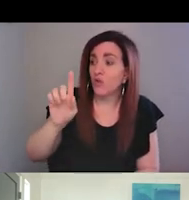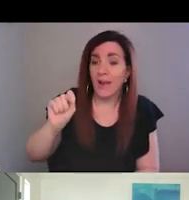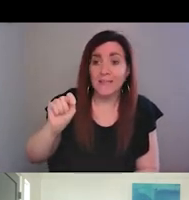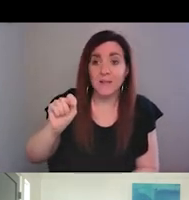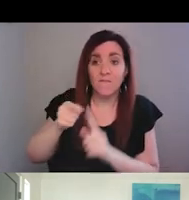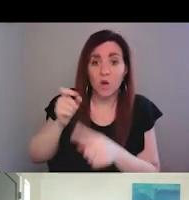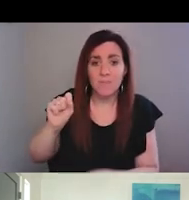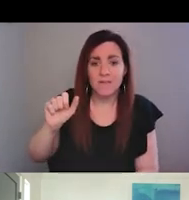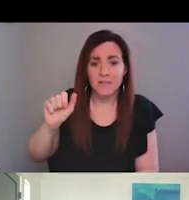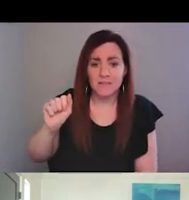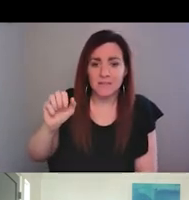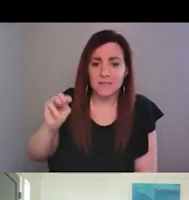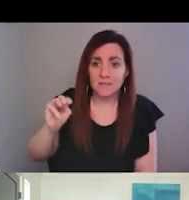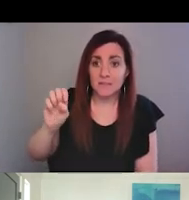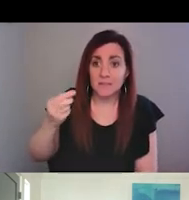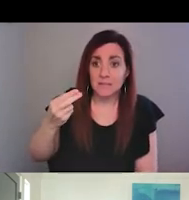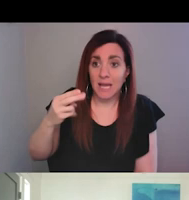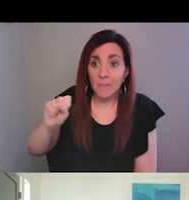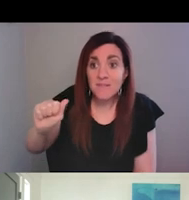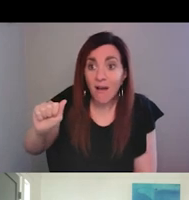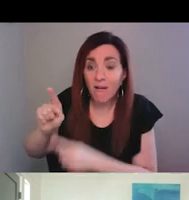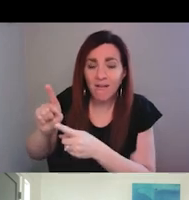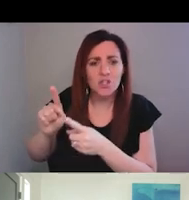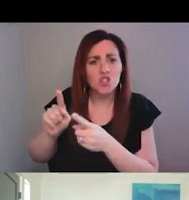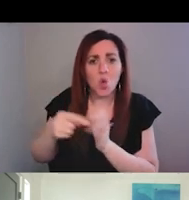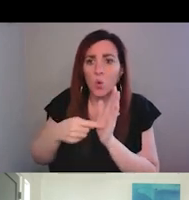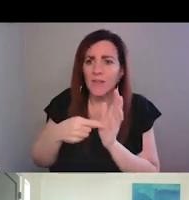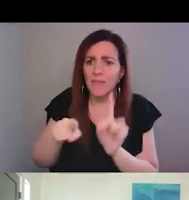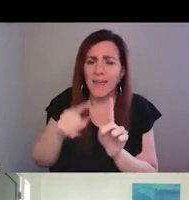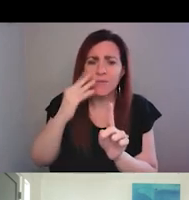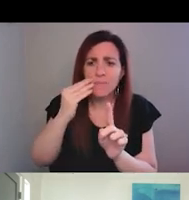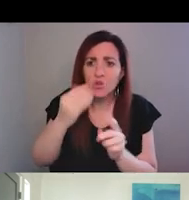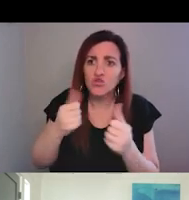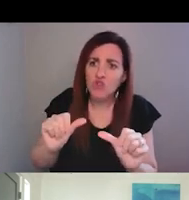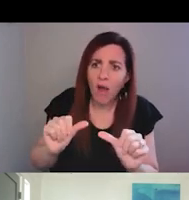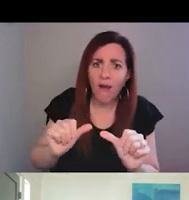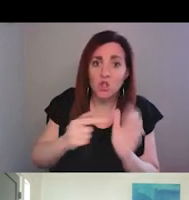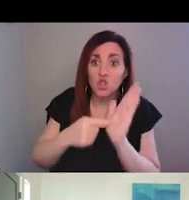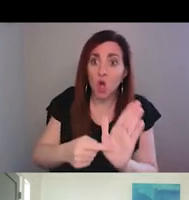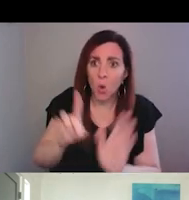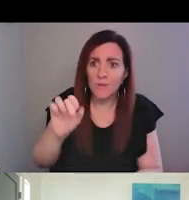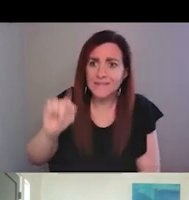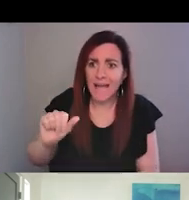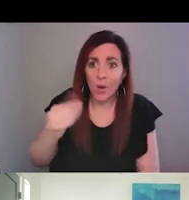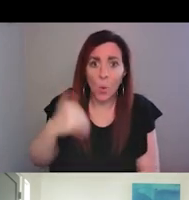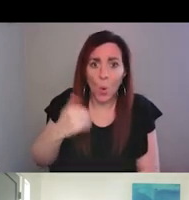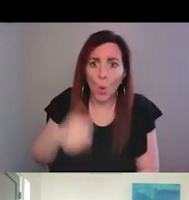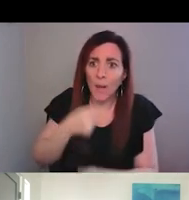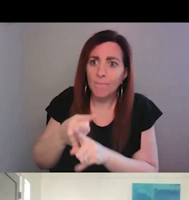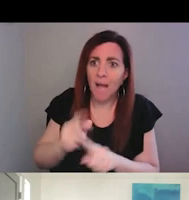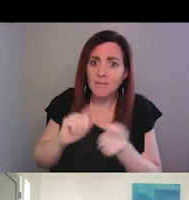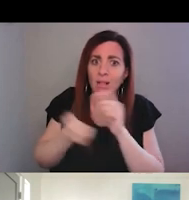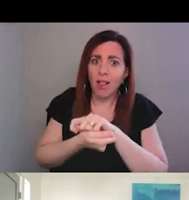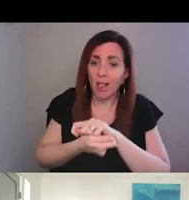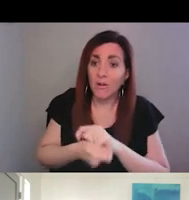different and are willing to experiment and try and show data that made a difference. Um, so our, our governor has signed this year in our budget, there'll be two